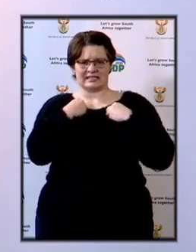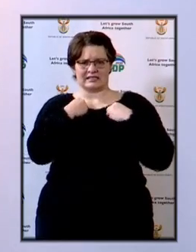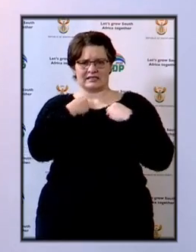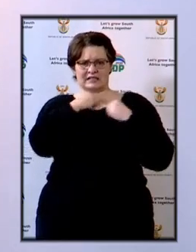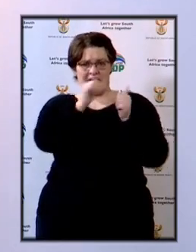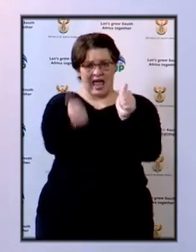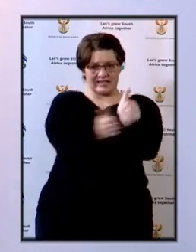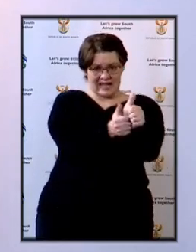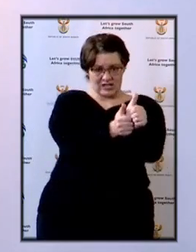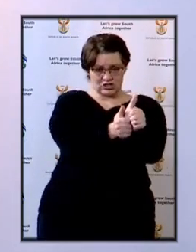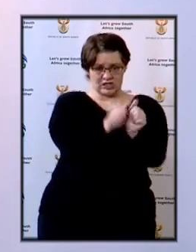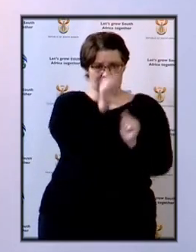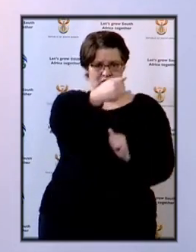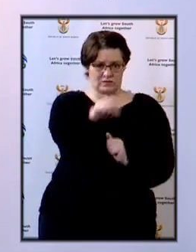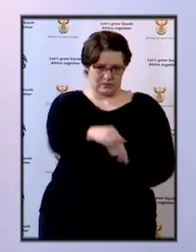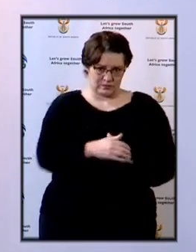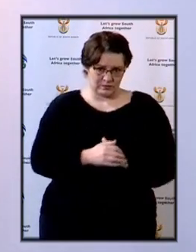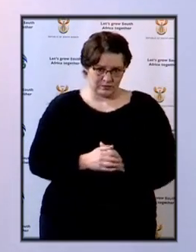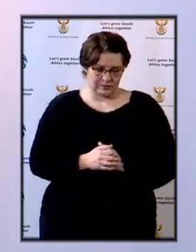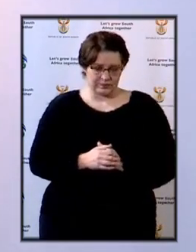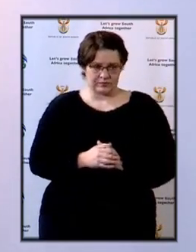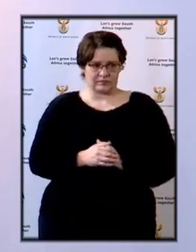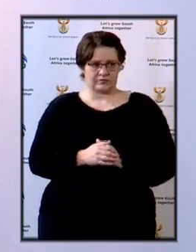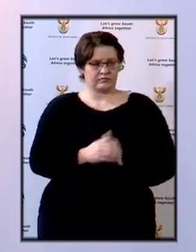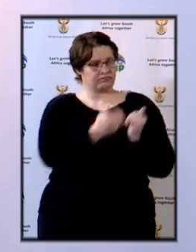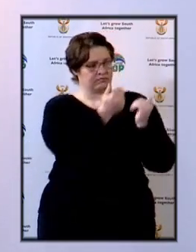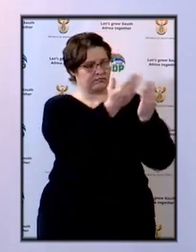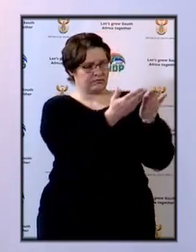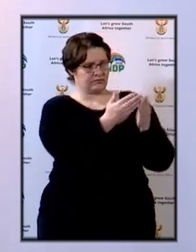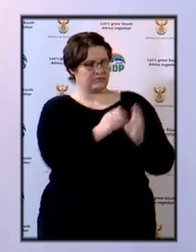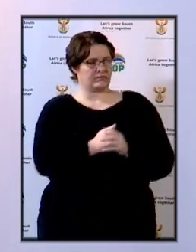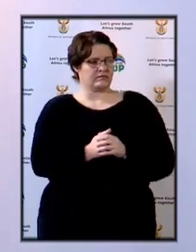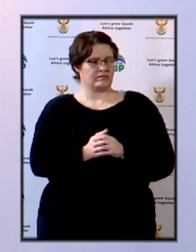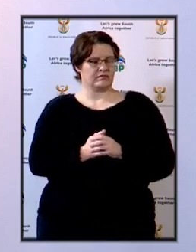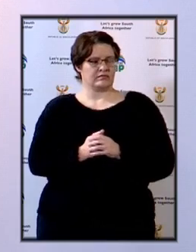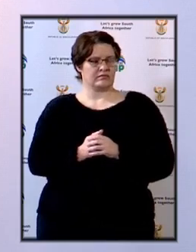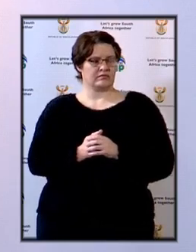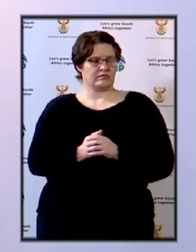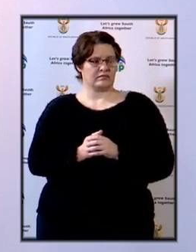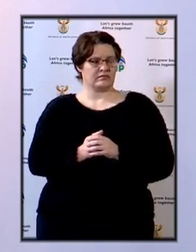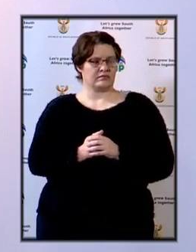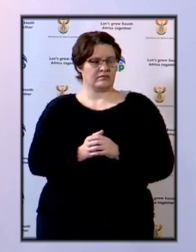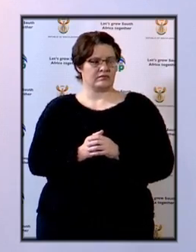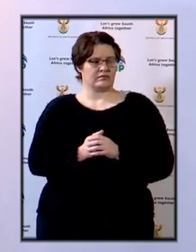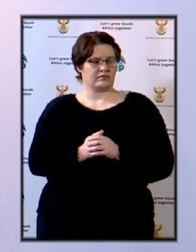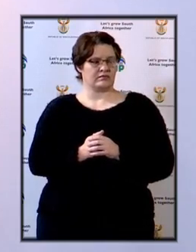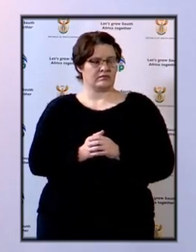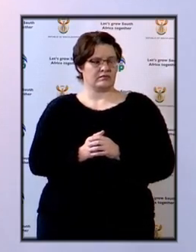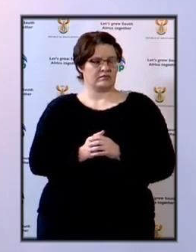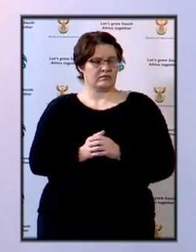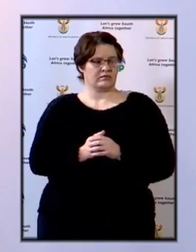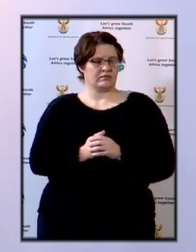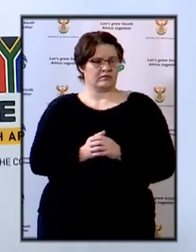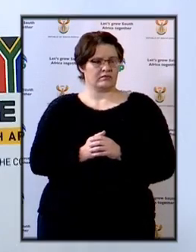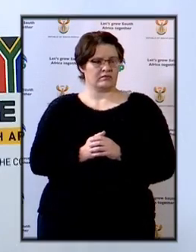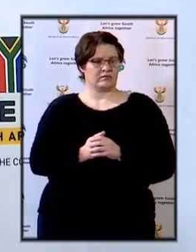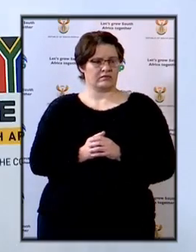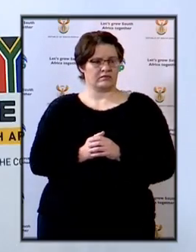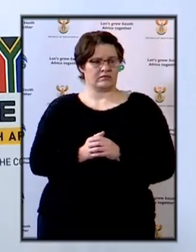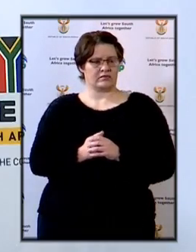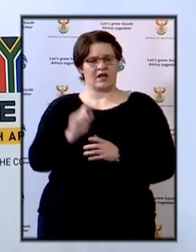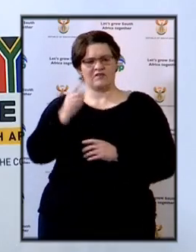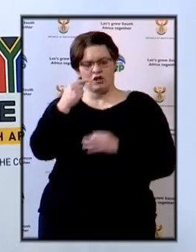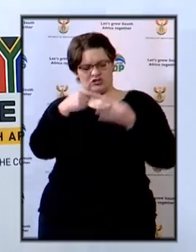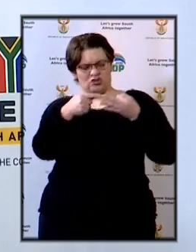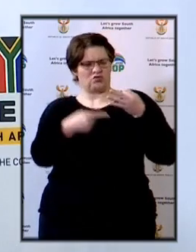assets. I think that will be directed to the national I mean to the national but I think